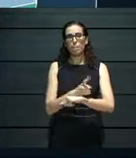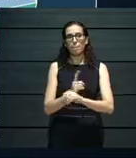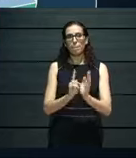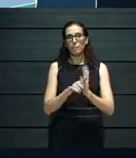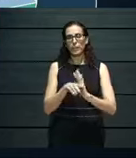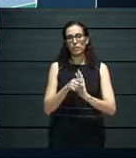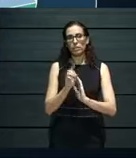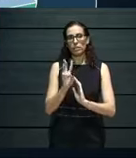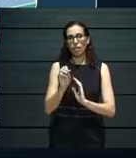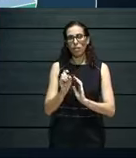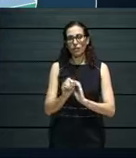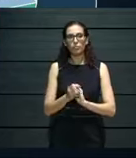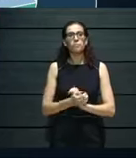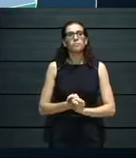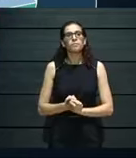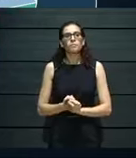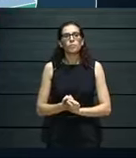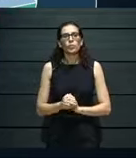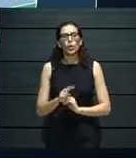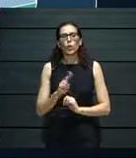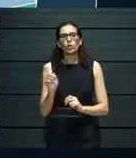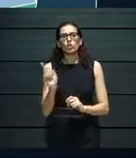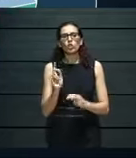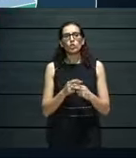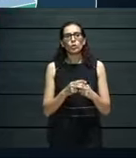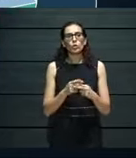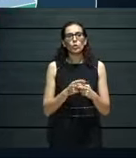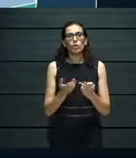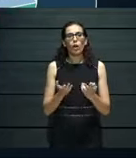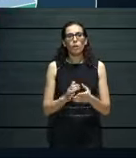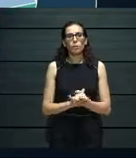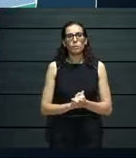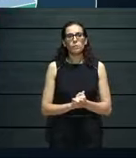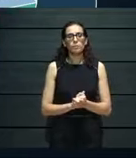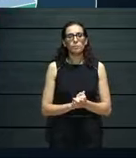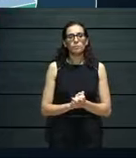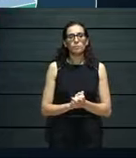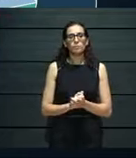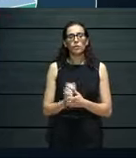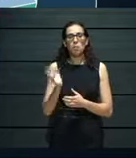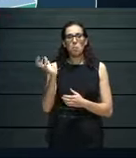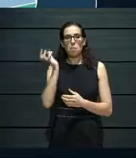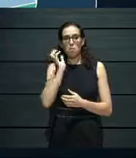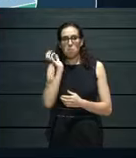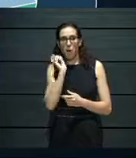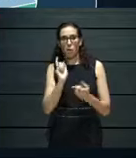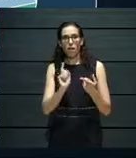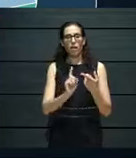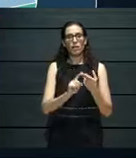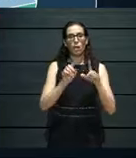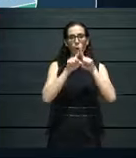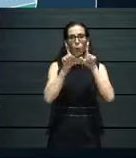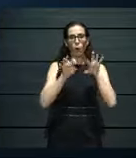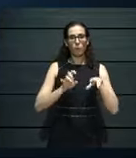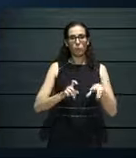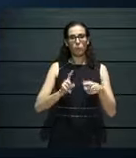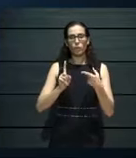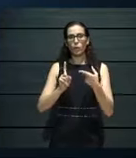and this is the, the different devices, an idea of different devices used, if it was mobile desktop or tablet.